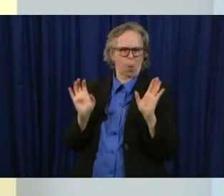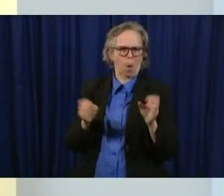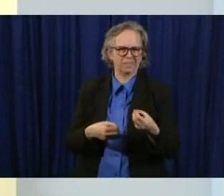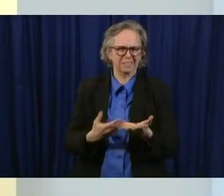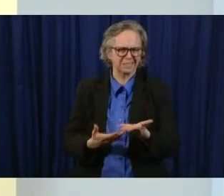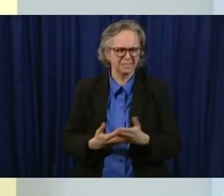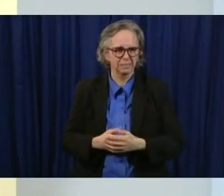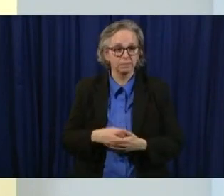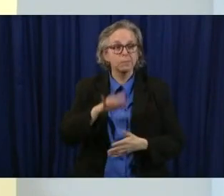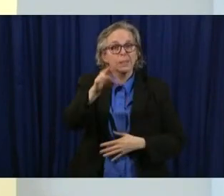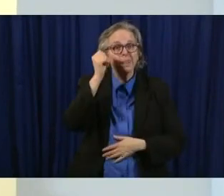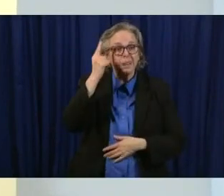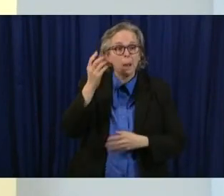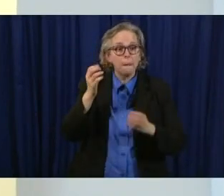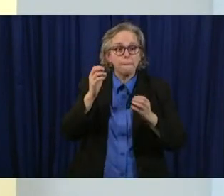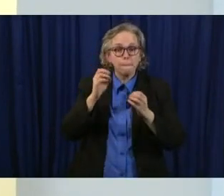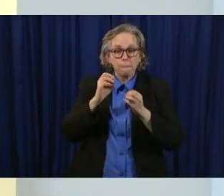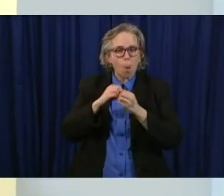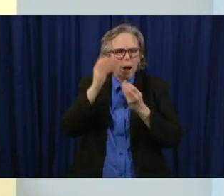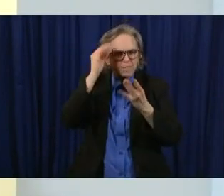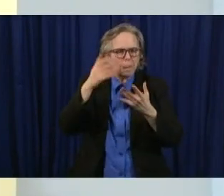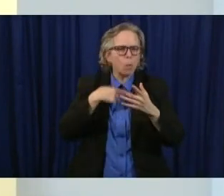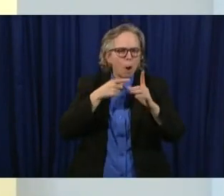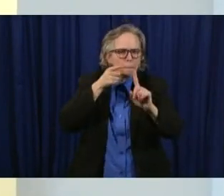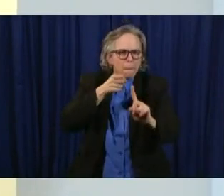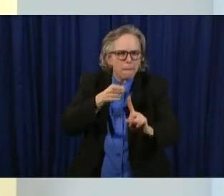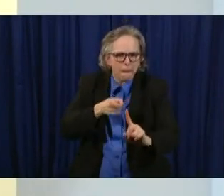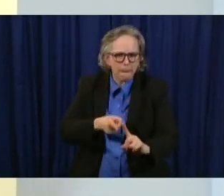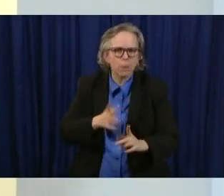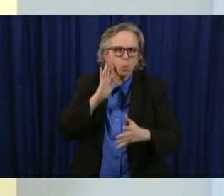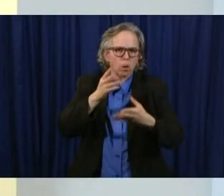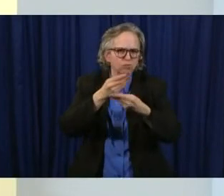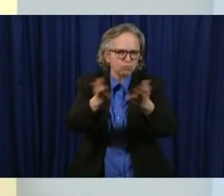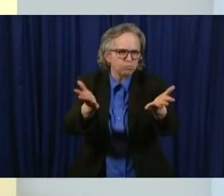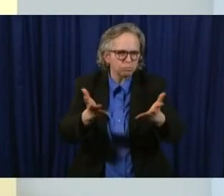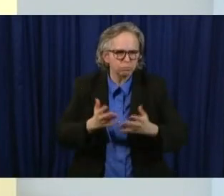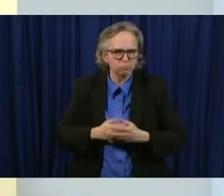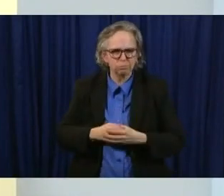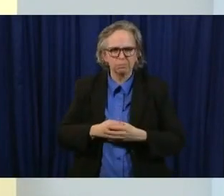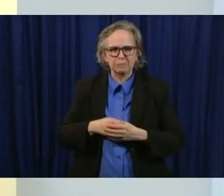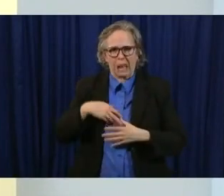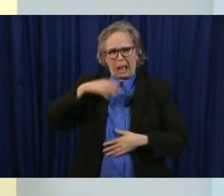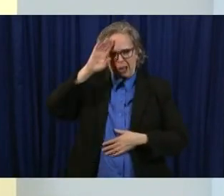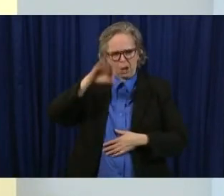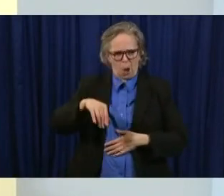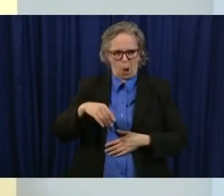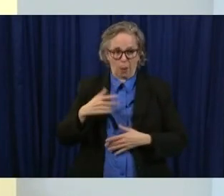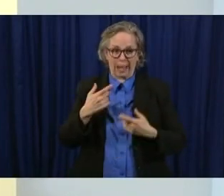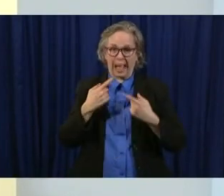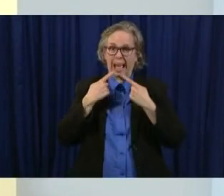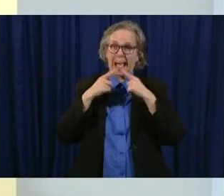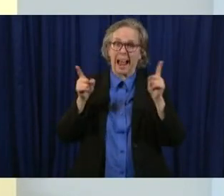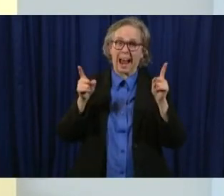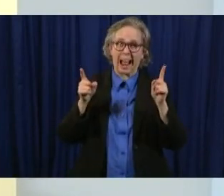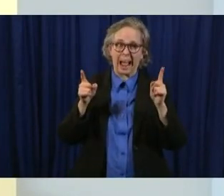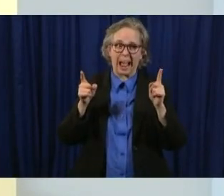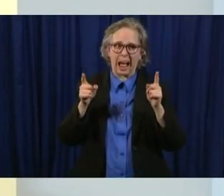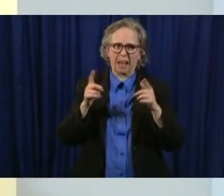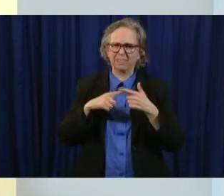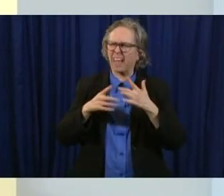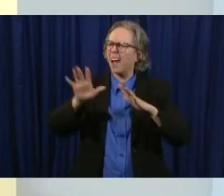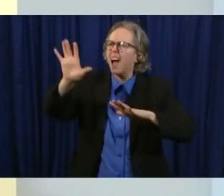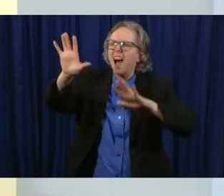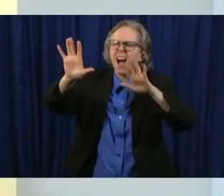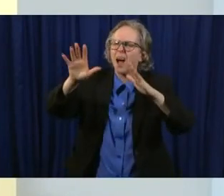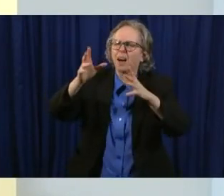on this because i know i i've talked to every industry group and there is many when you when you announce something there are a lot of questions about these things we're going to